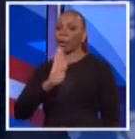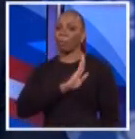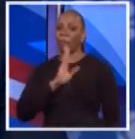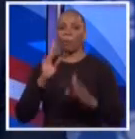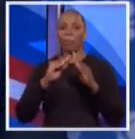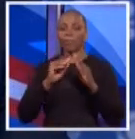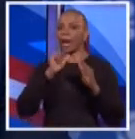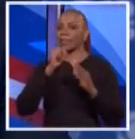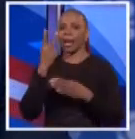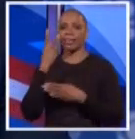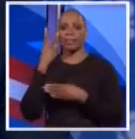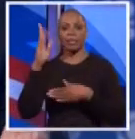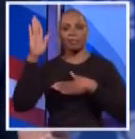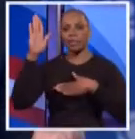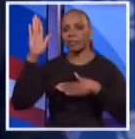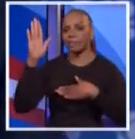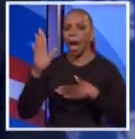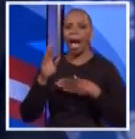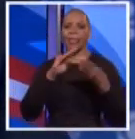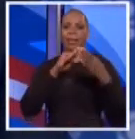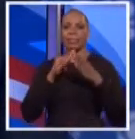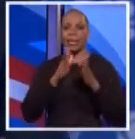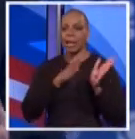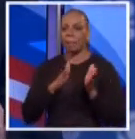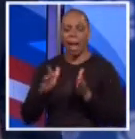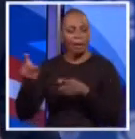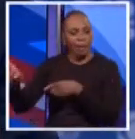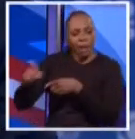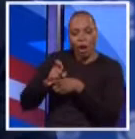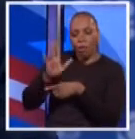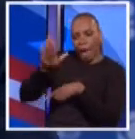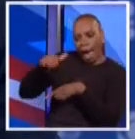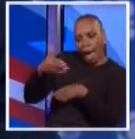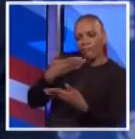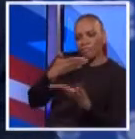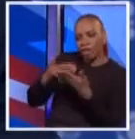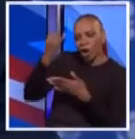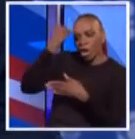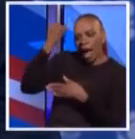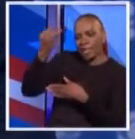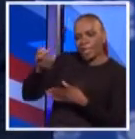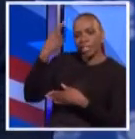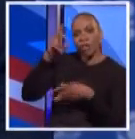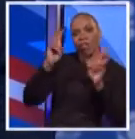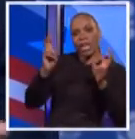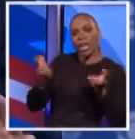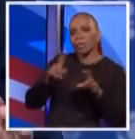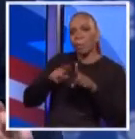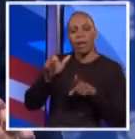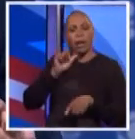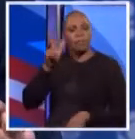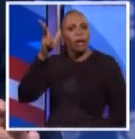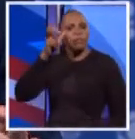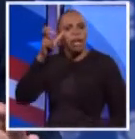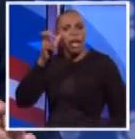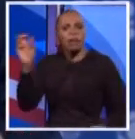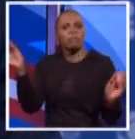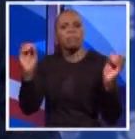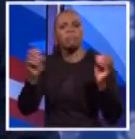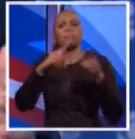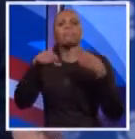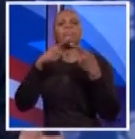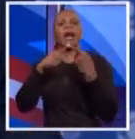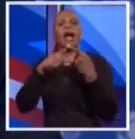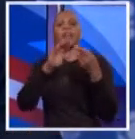testify at the City Planning Commission. He never called me up and said, hey, buddy, I have some good ideas for this issue. In I haven't heard him talk about a city government